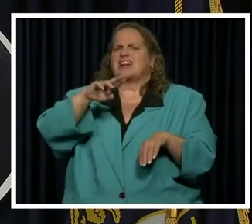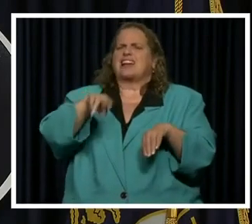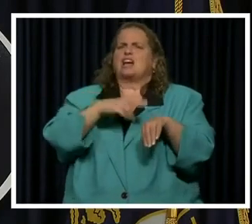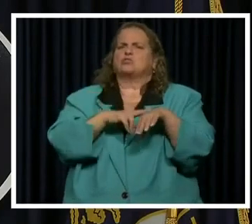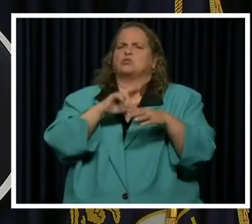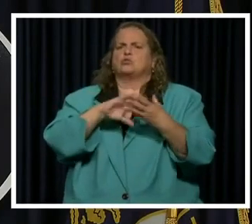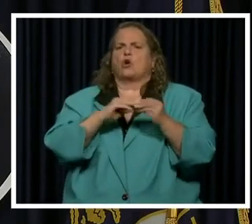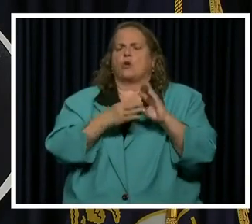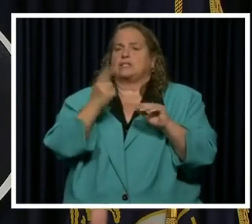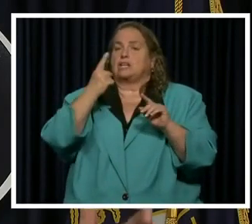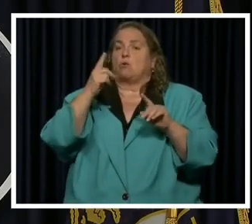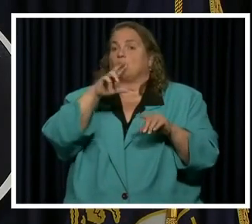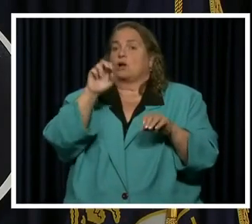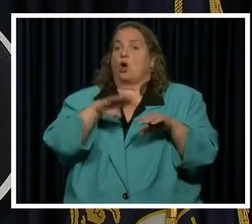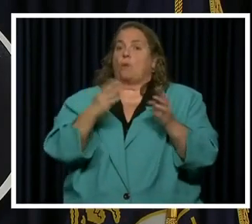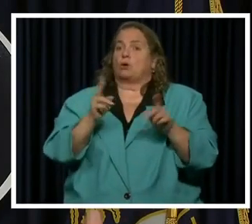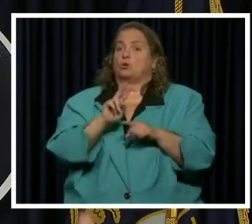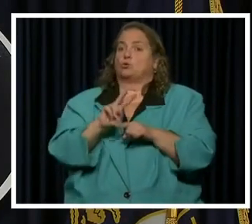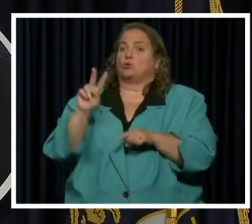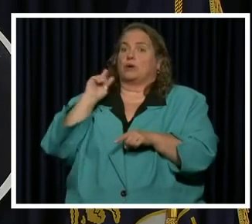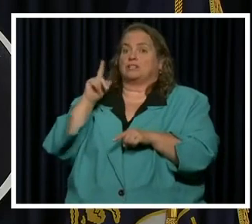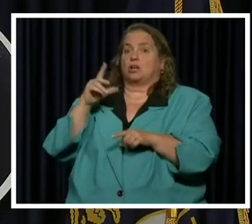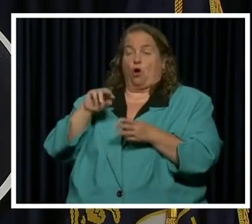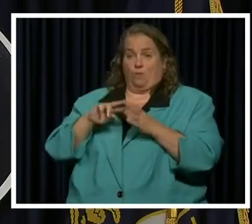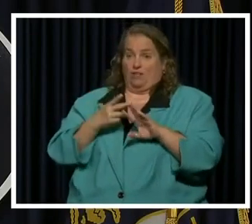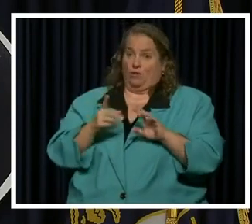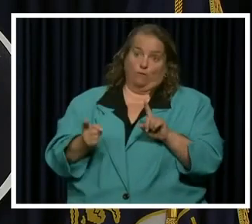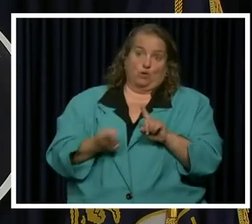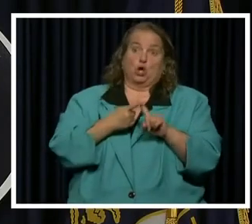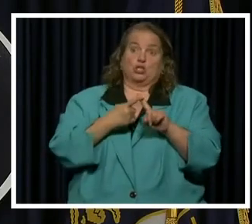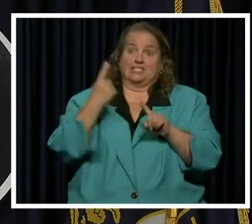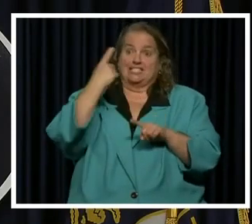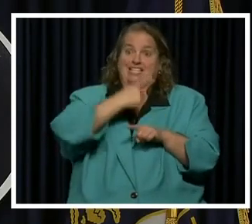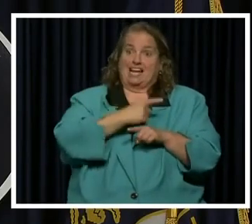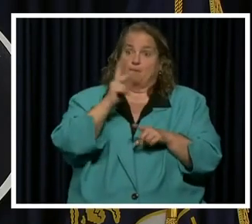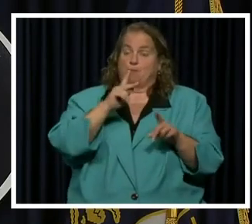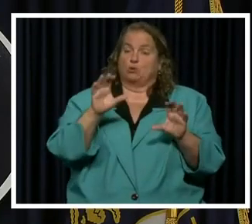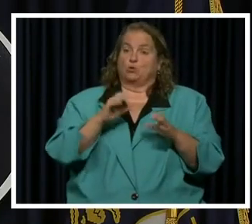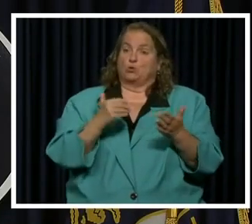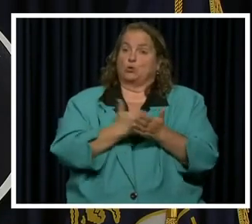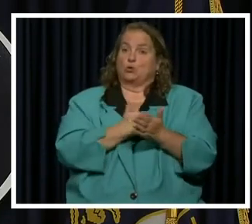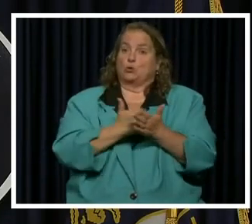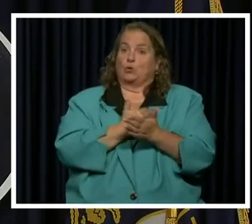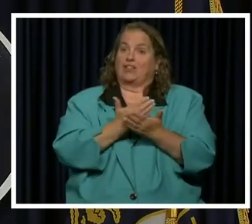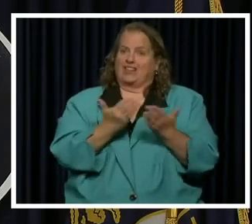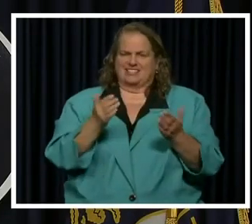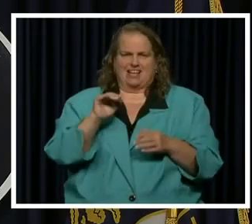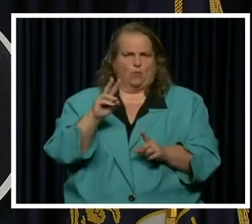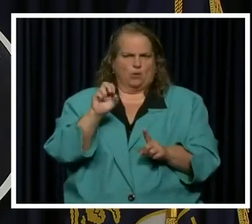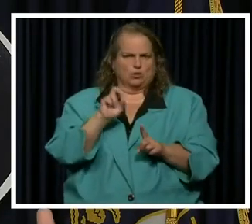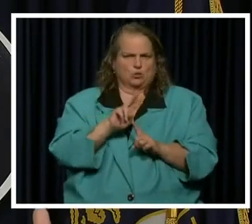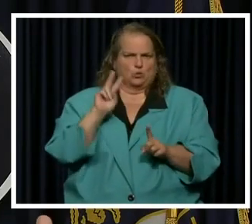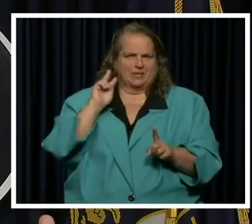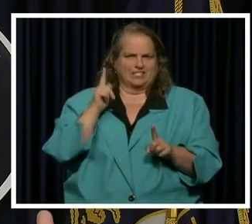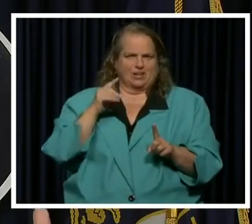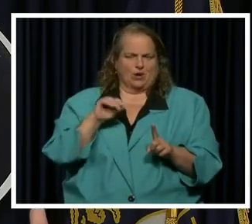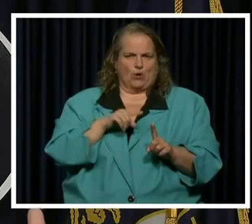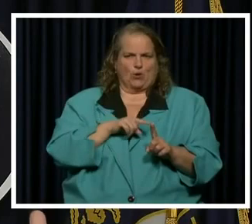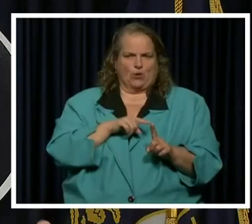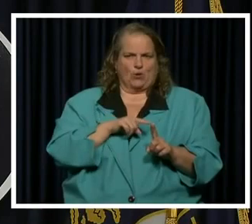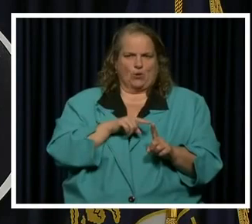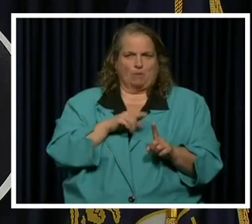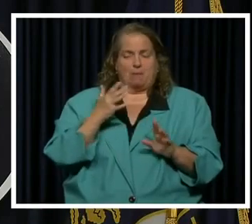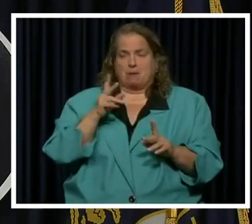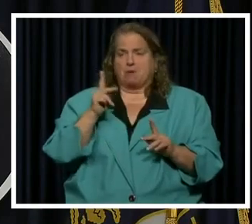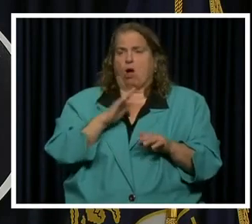reopened two weeks ago, meaning the very first day that people were doing new things was two weeks ago. Well, they might have been on people